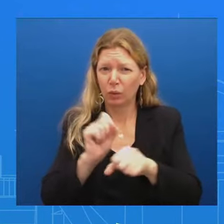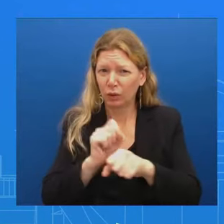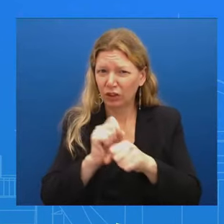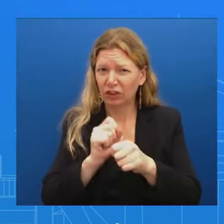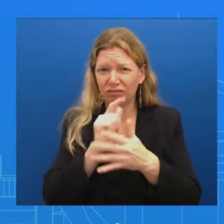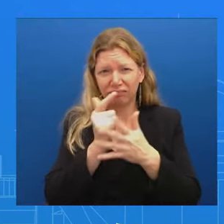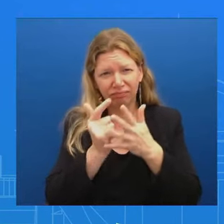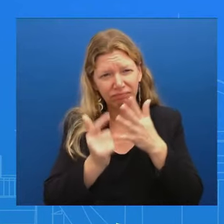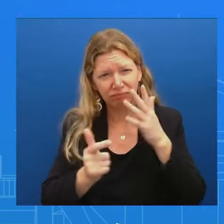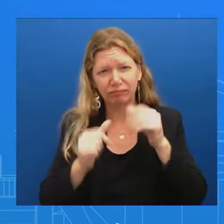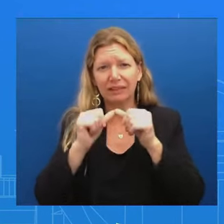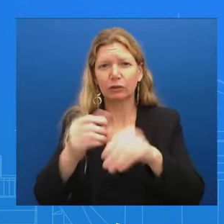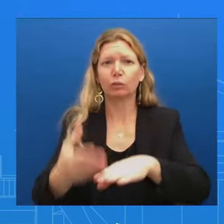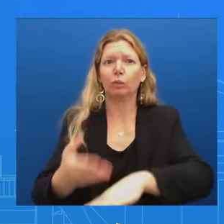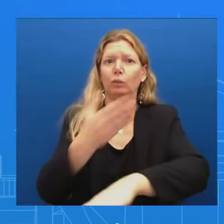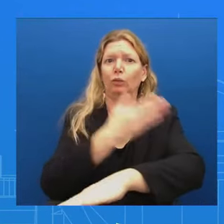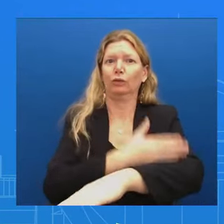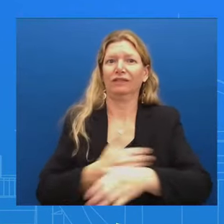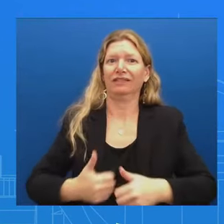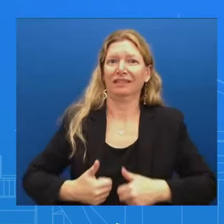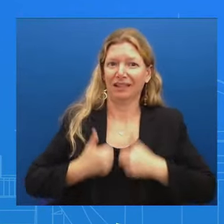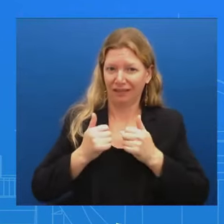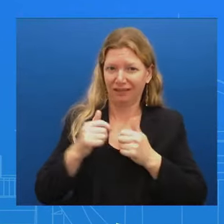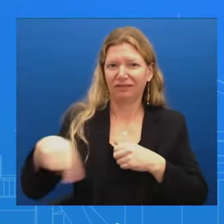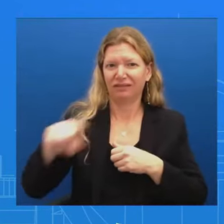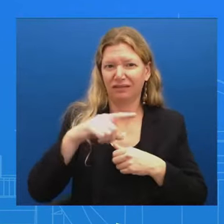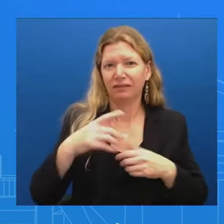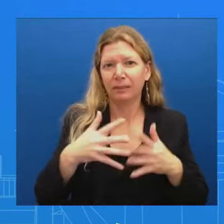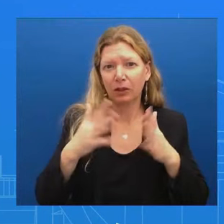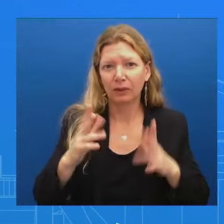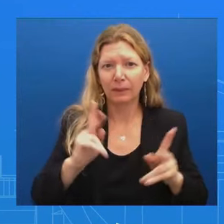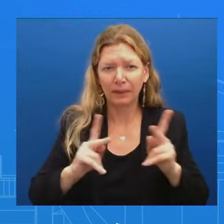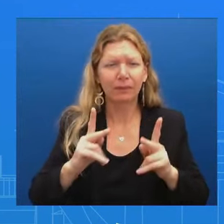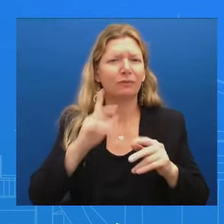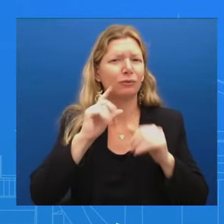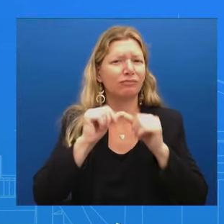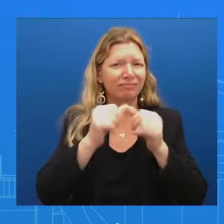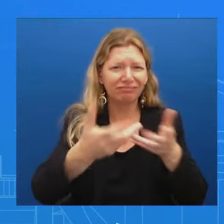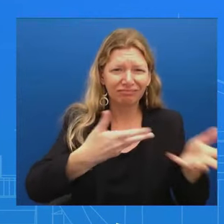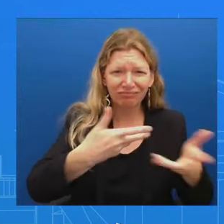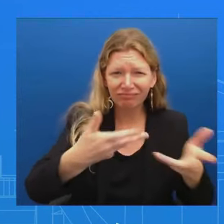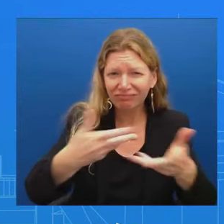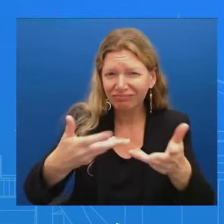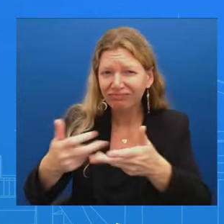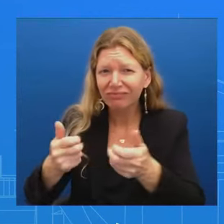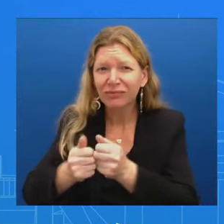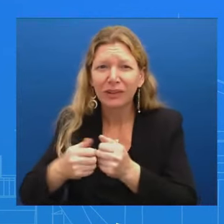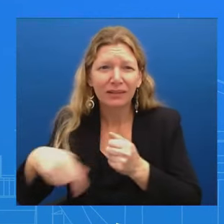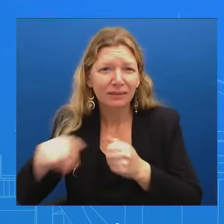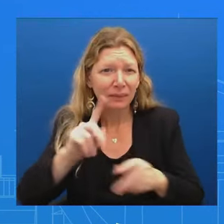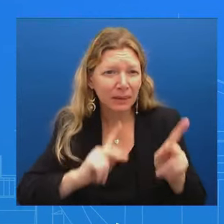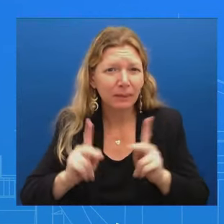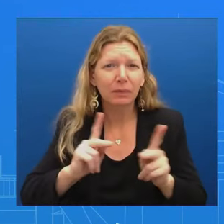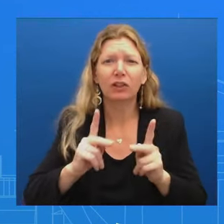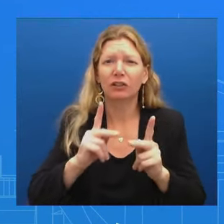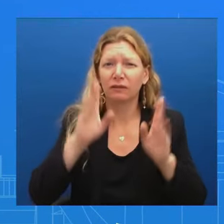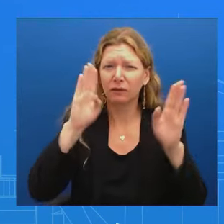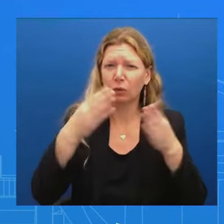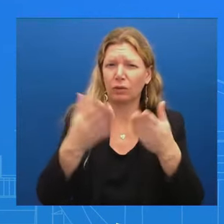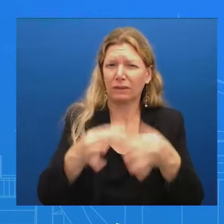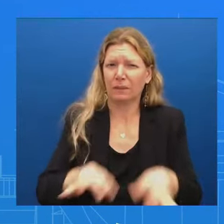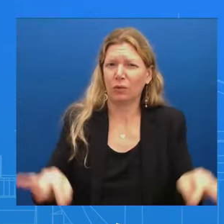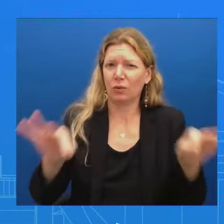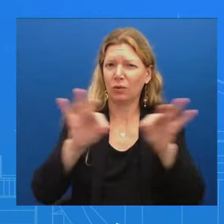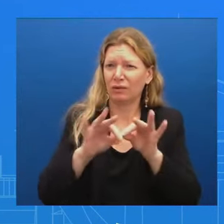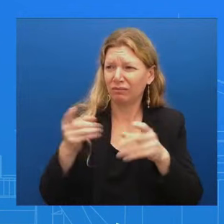Getting that work done Continuing to move forward in an impressive record In the last three years